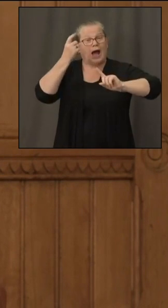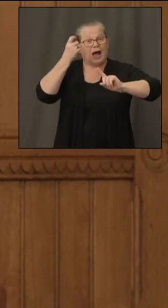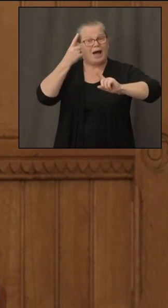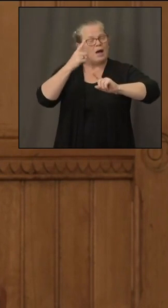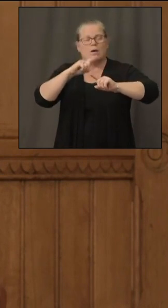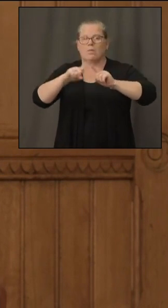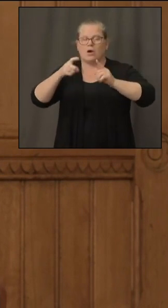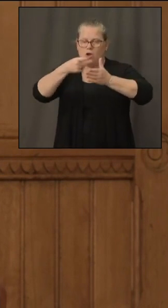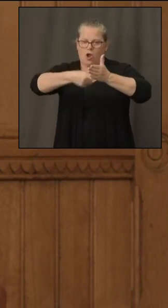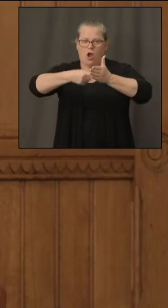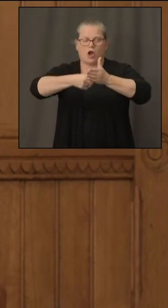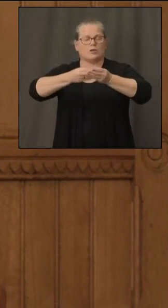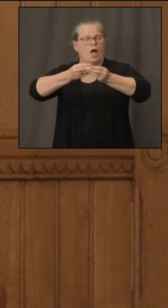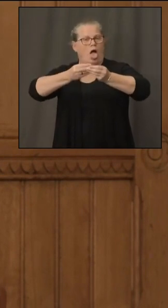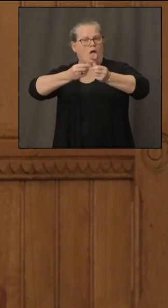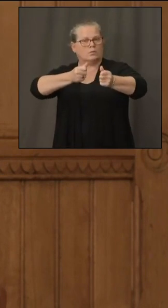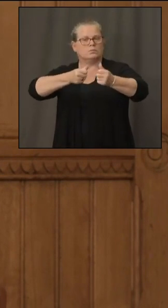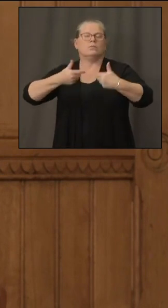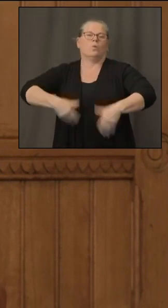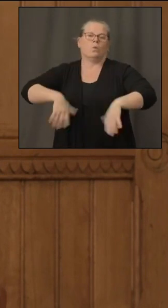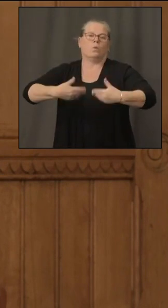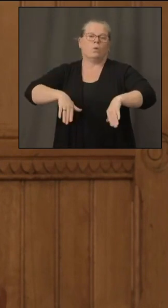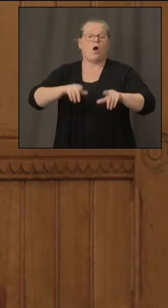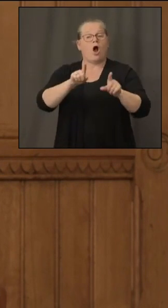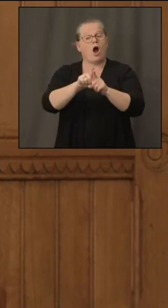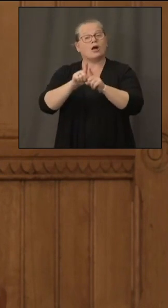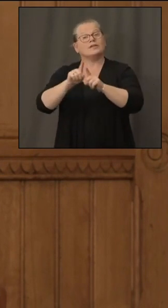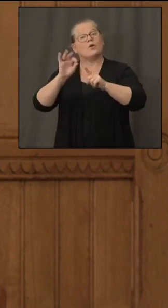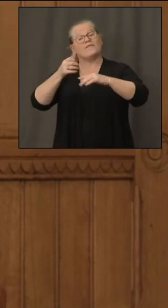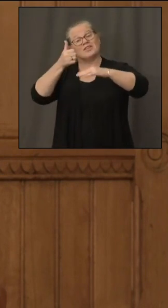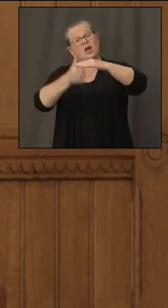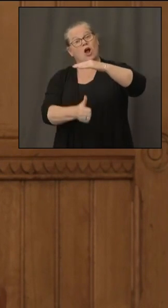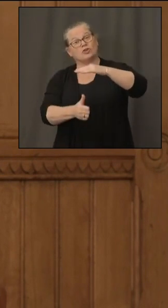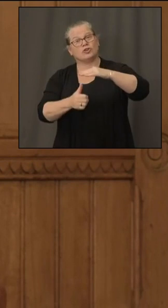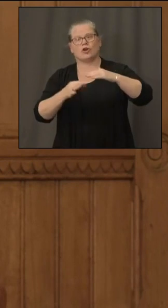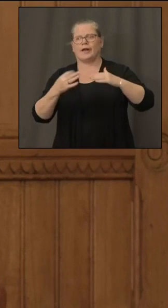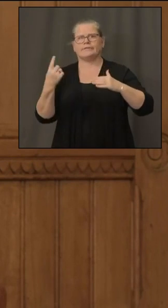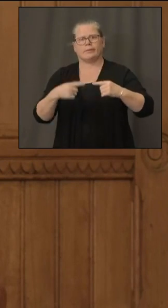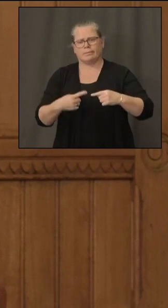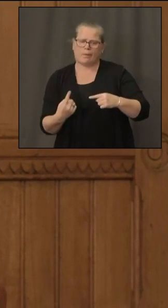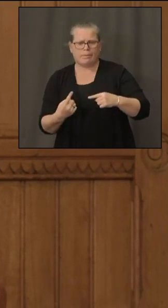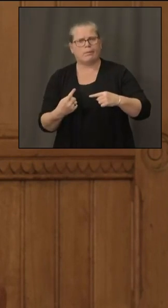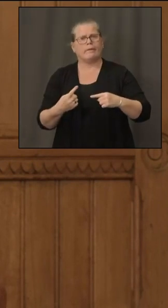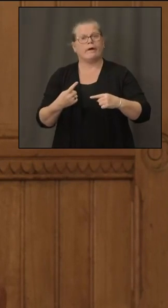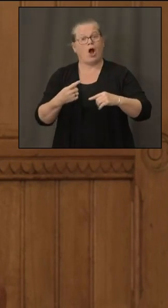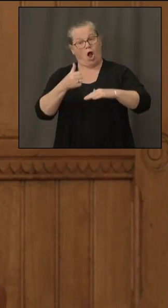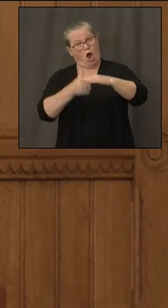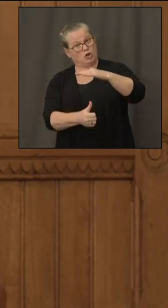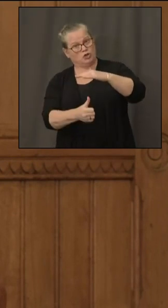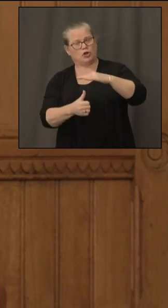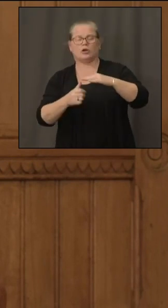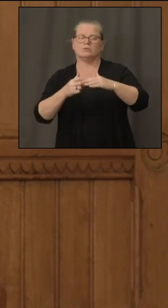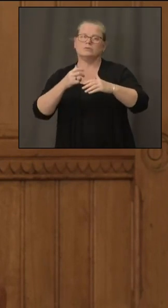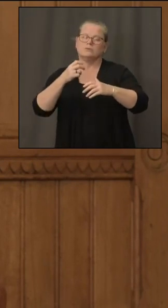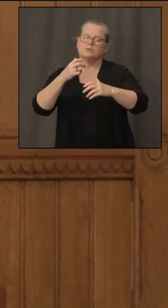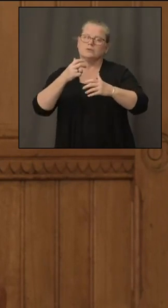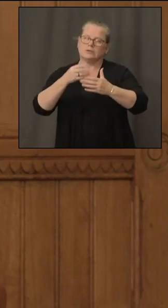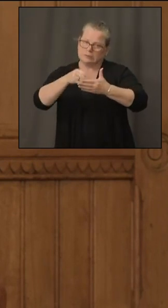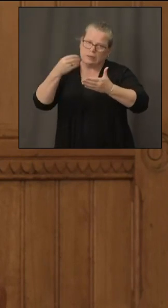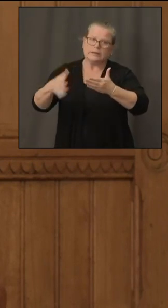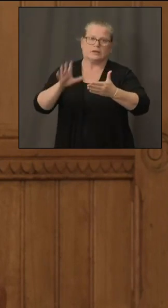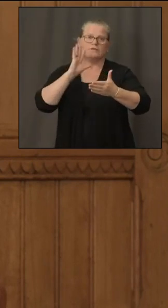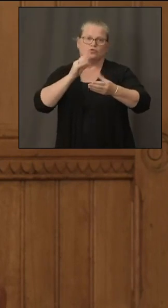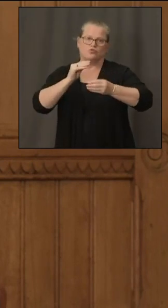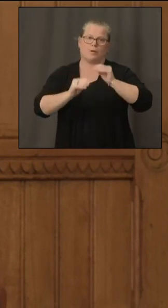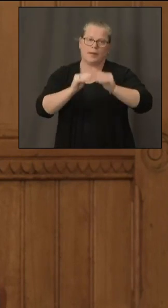also is very hard to then go and repair them if there are any challenges um but there are a lot of different solutions that